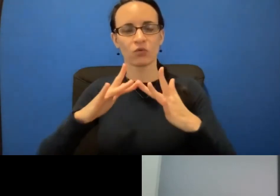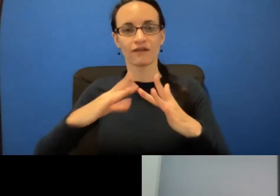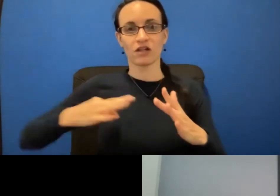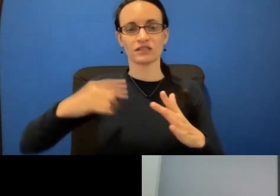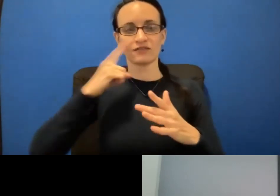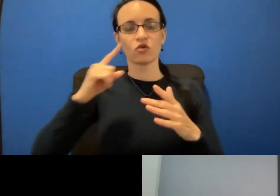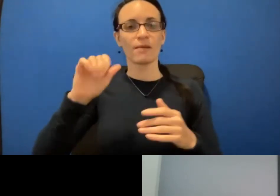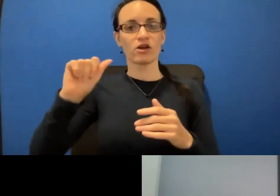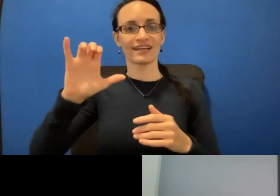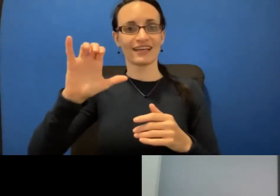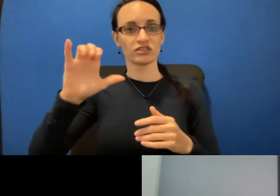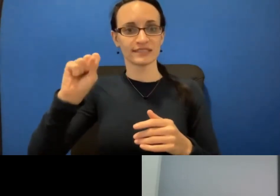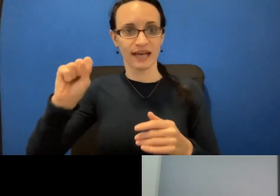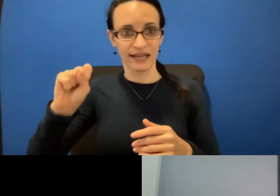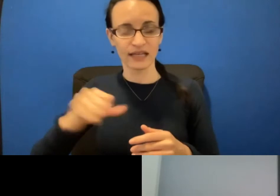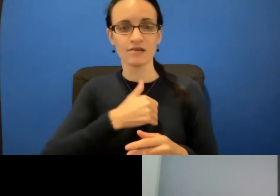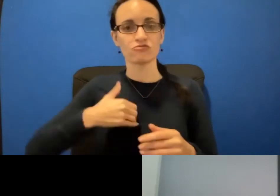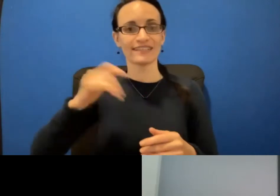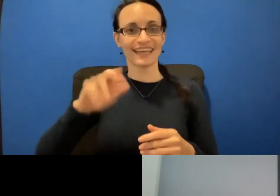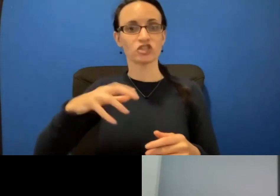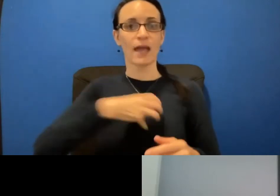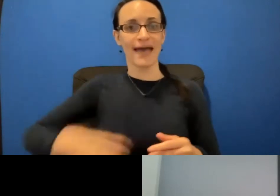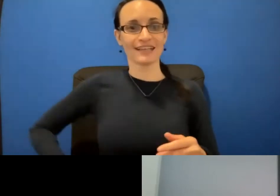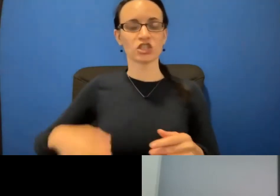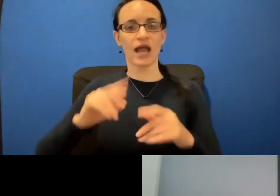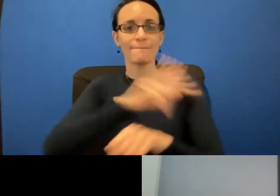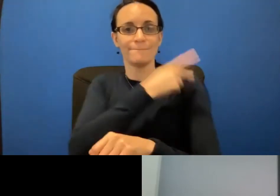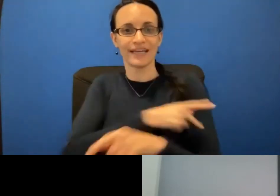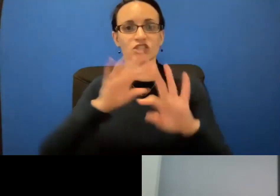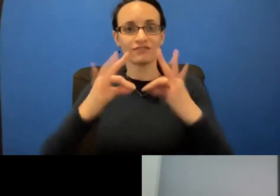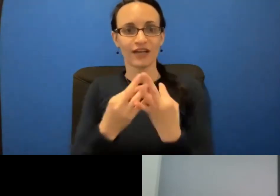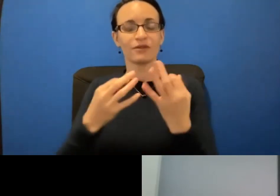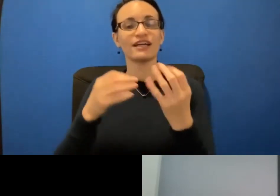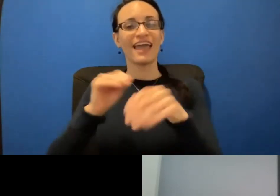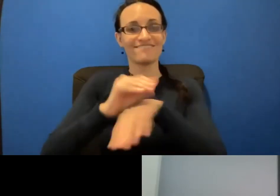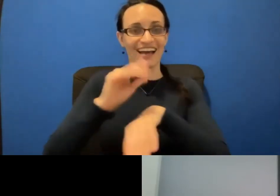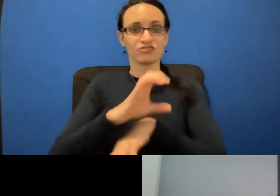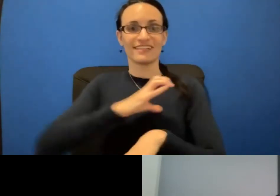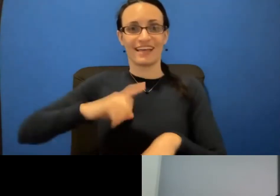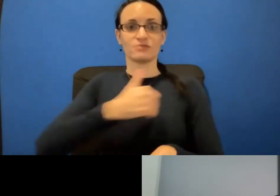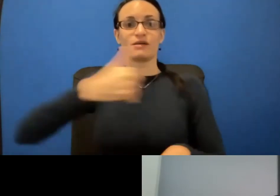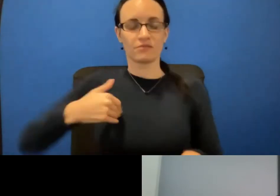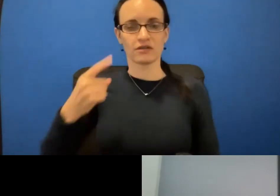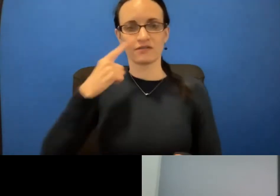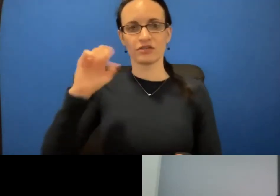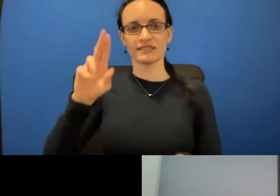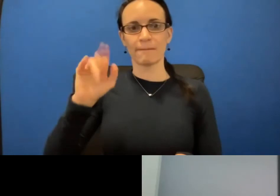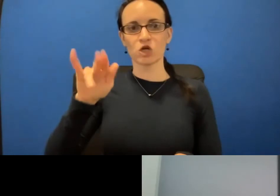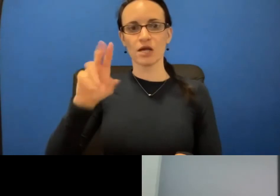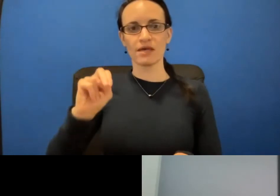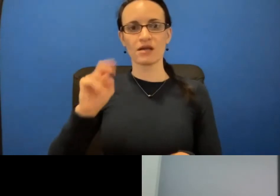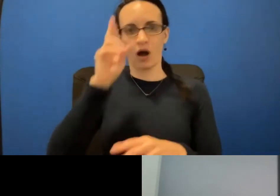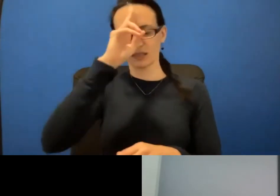Society, breast cancer ambassador and patient family advisory council member for Suburban Hospital and a two time